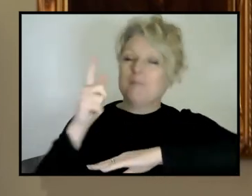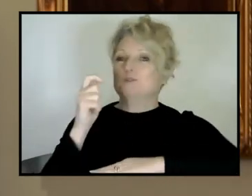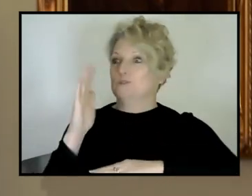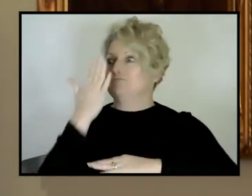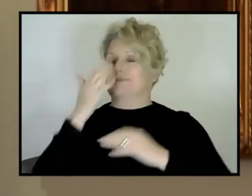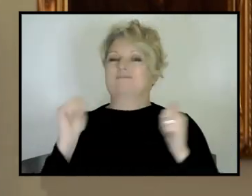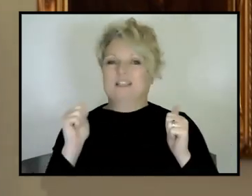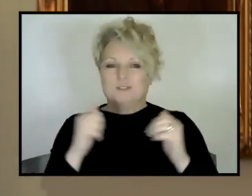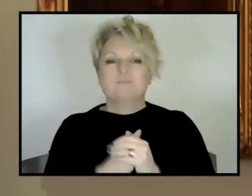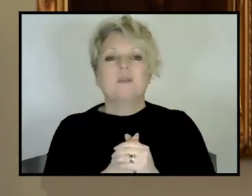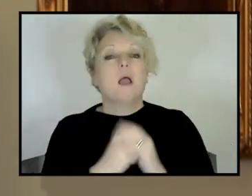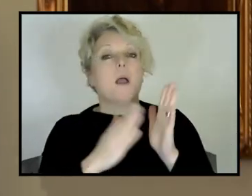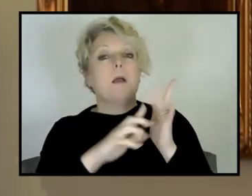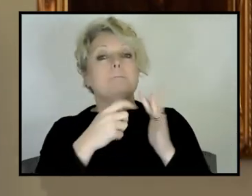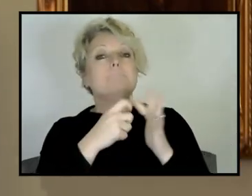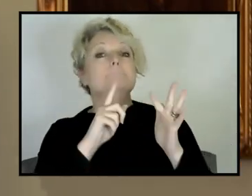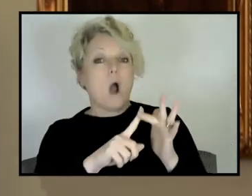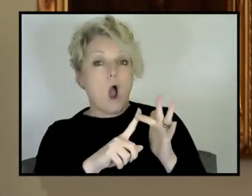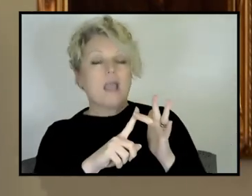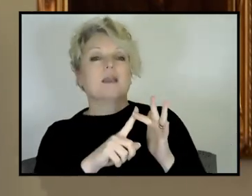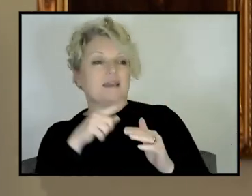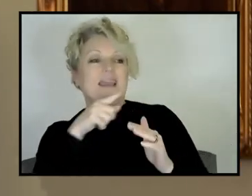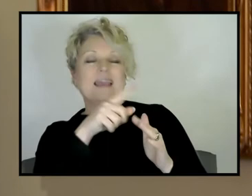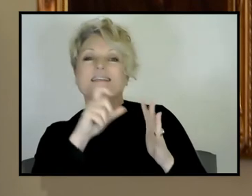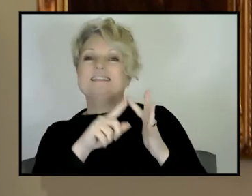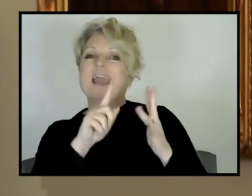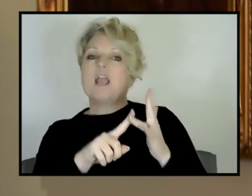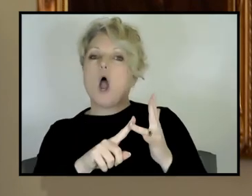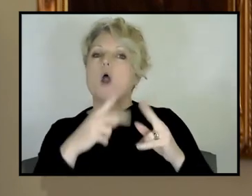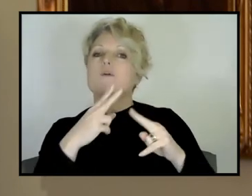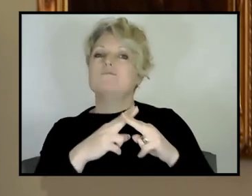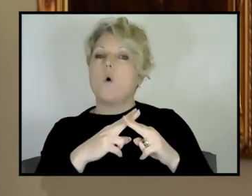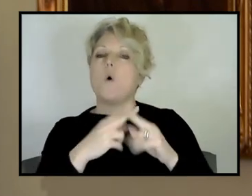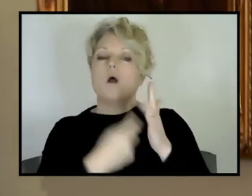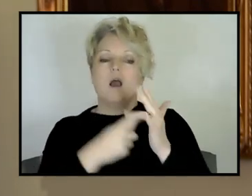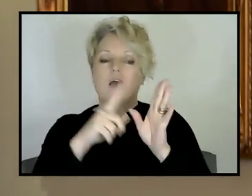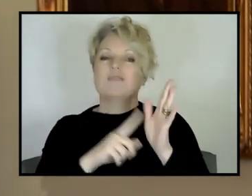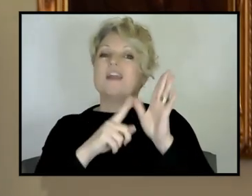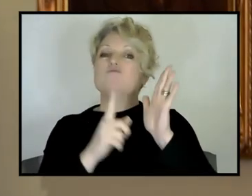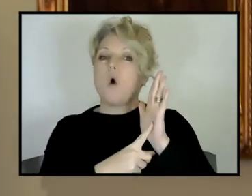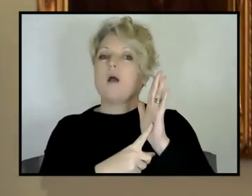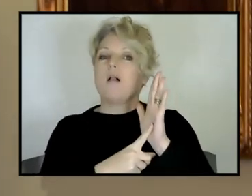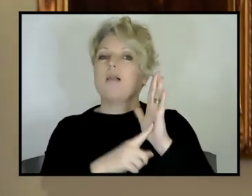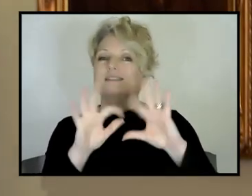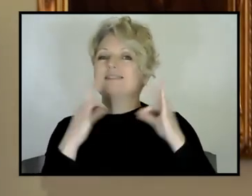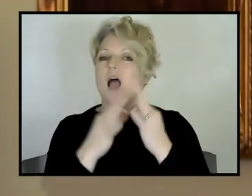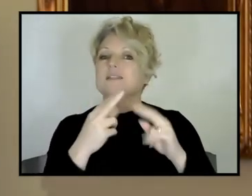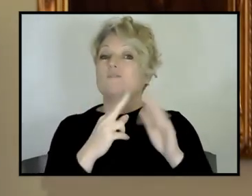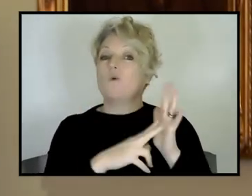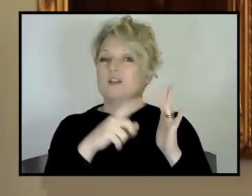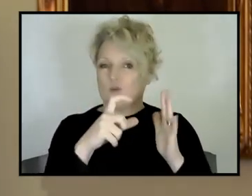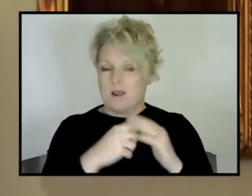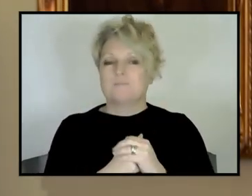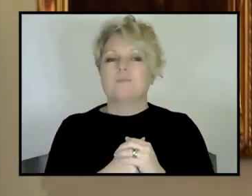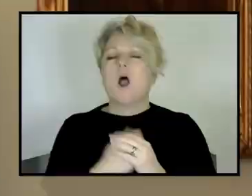from Mike. So Mike Flatley, CEO of the Royal Society of Victoria wanted to, wanted to get a question in. Thank you all. It's been a